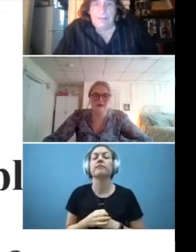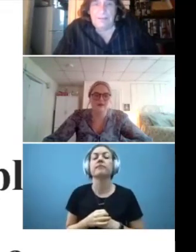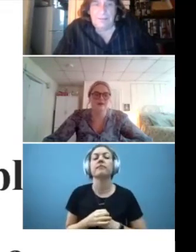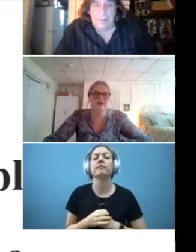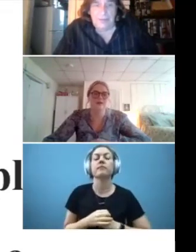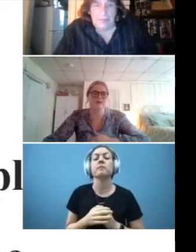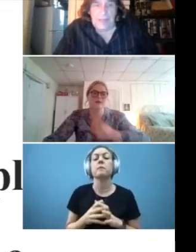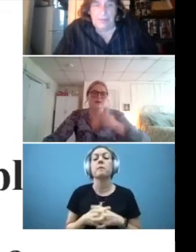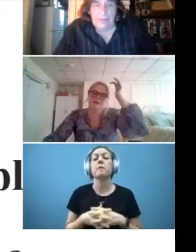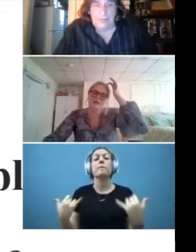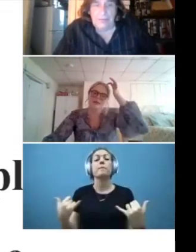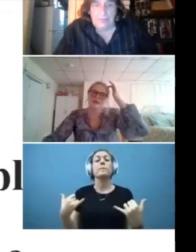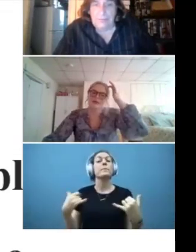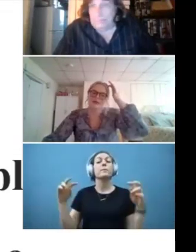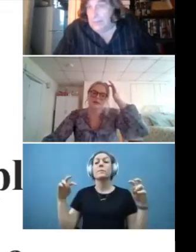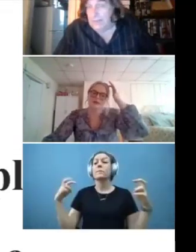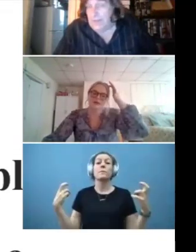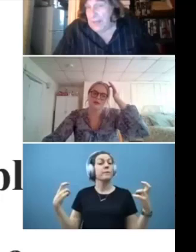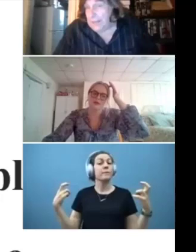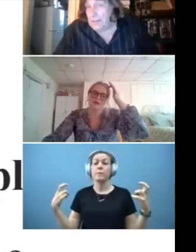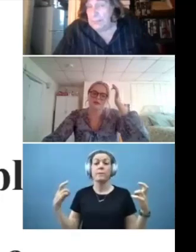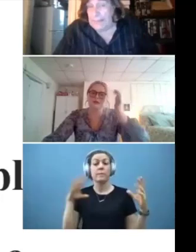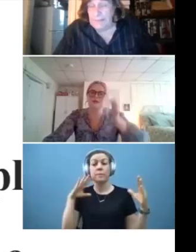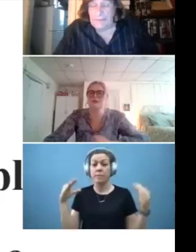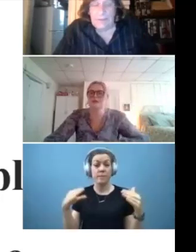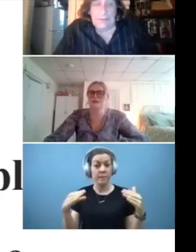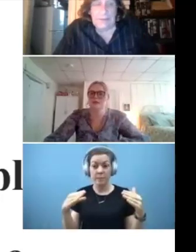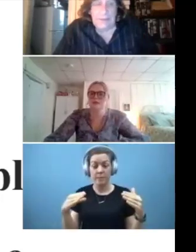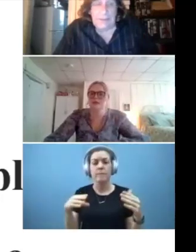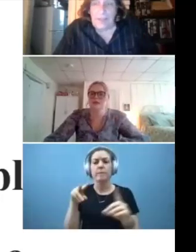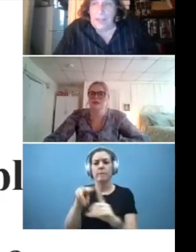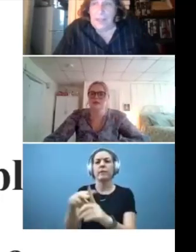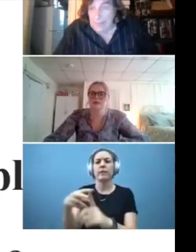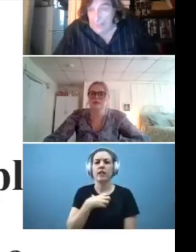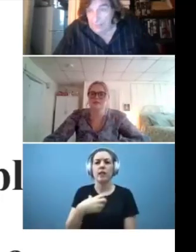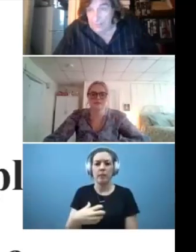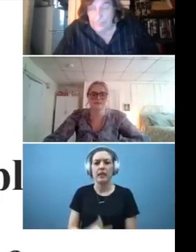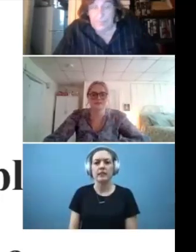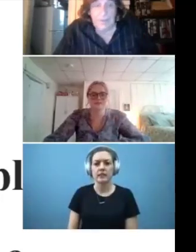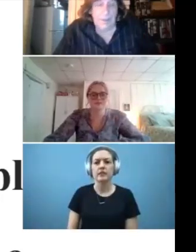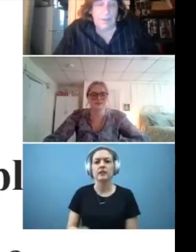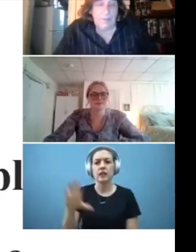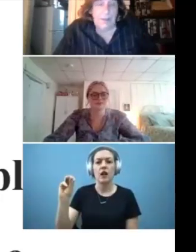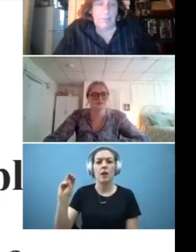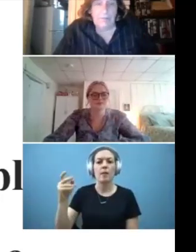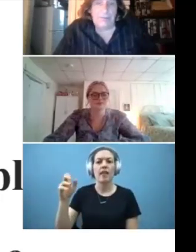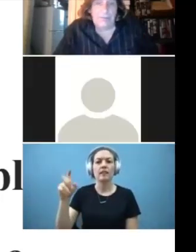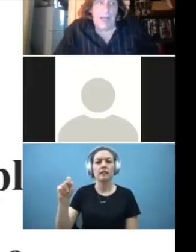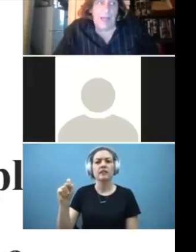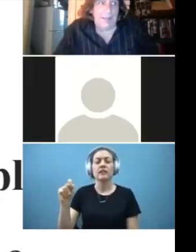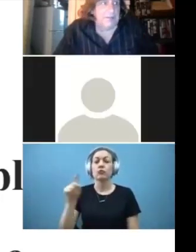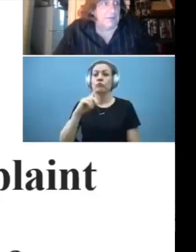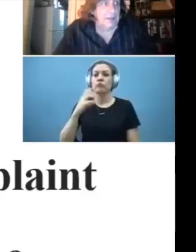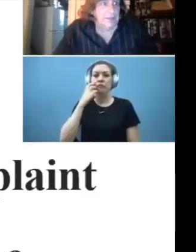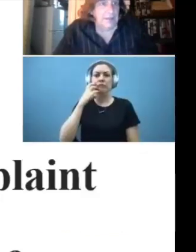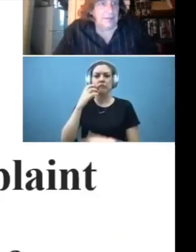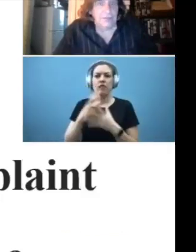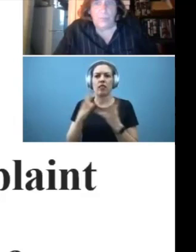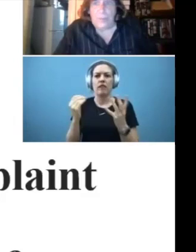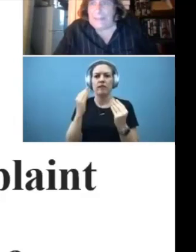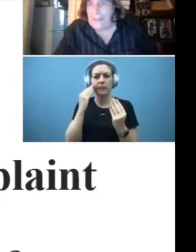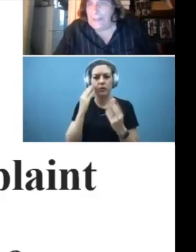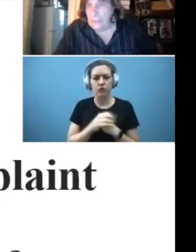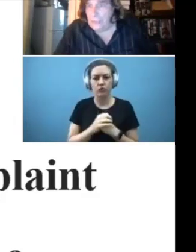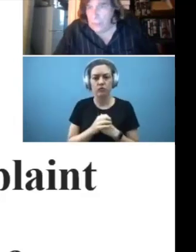Today's subject matter is filing a complaint. It's kind of dense. The number of slides, I think,